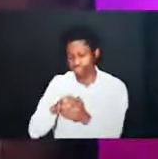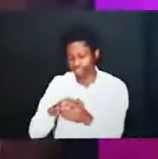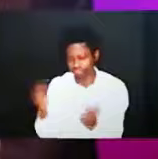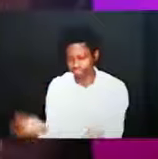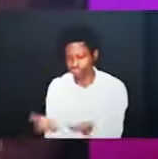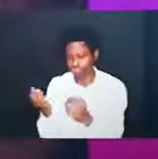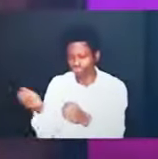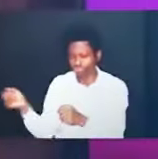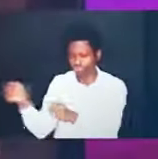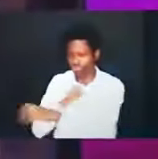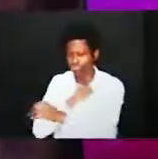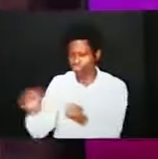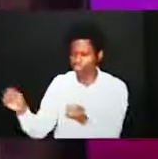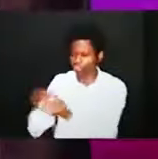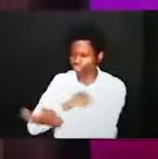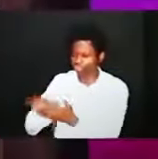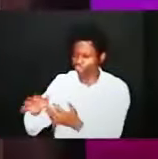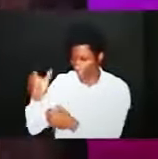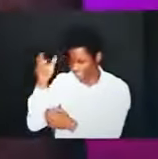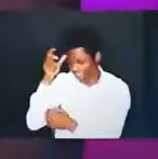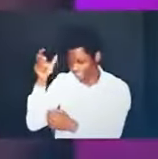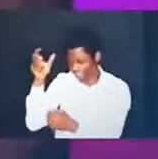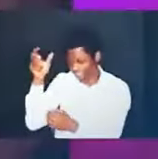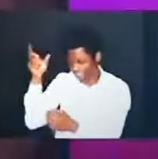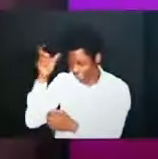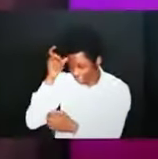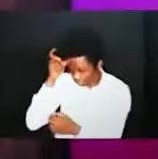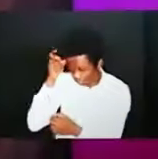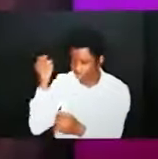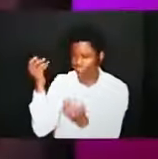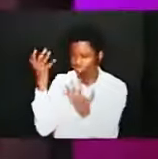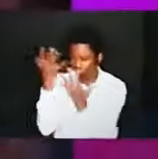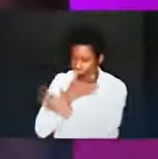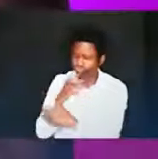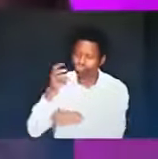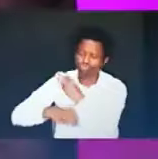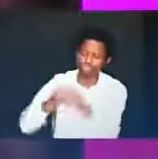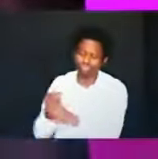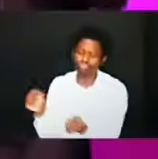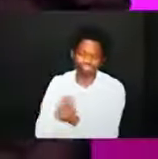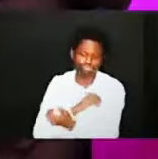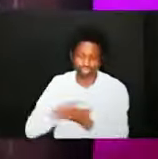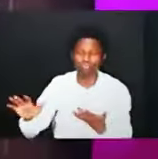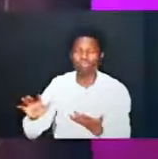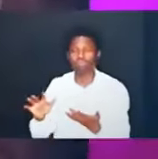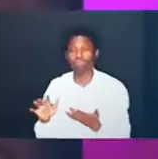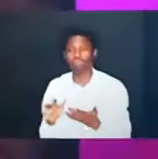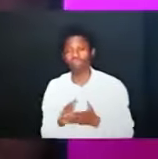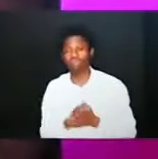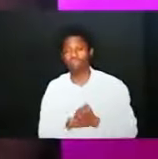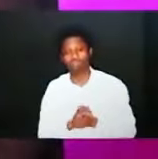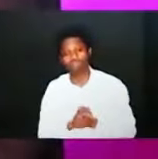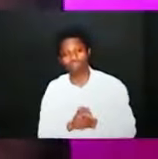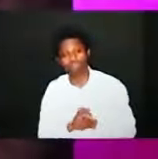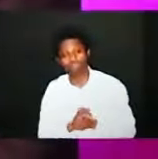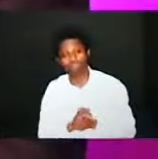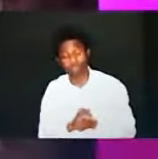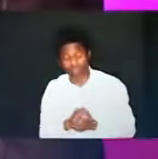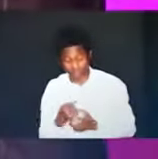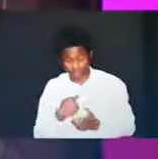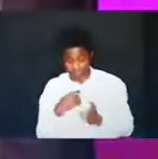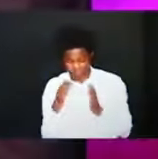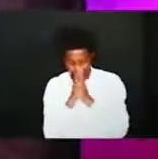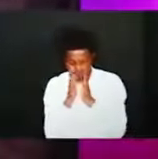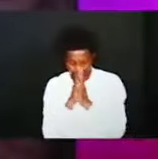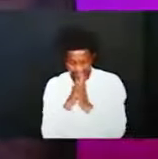kingdoms of darkness i am praying